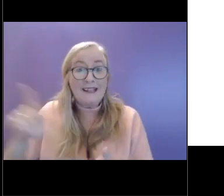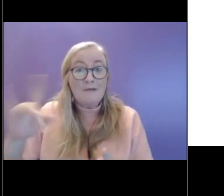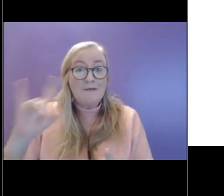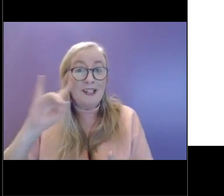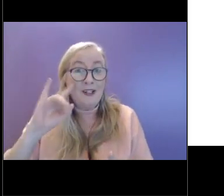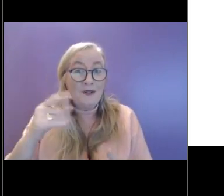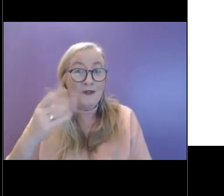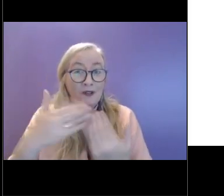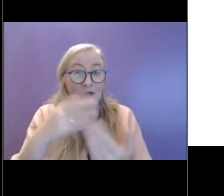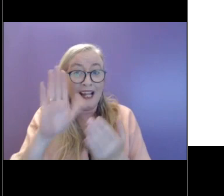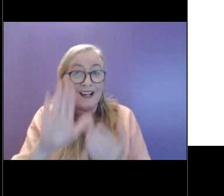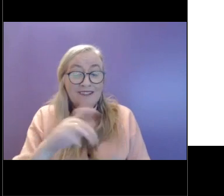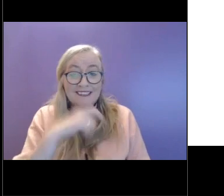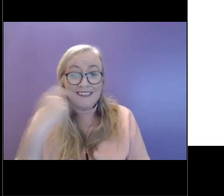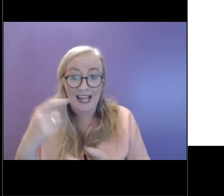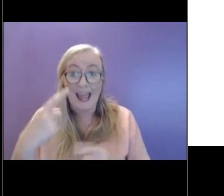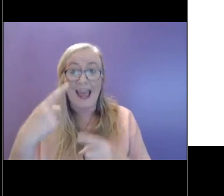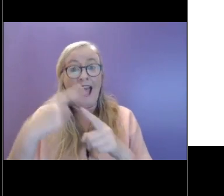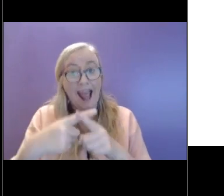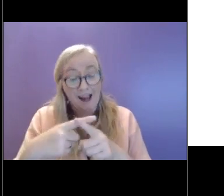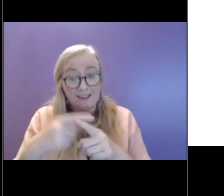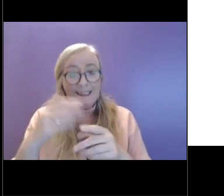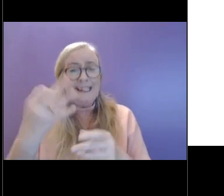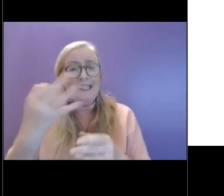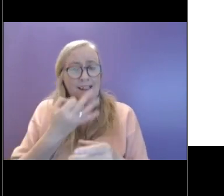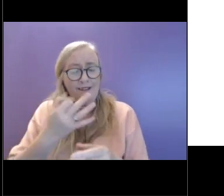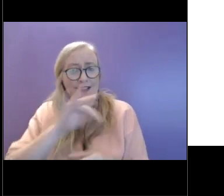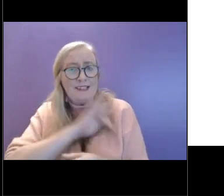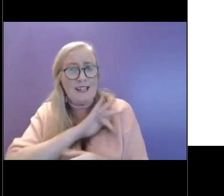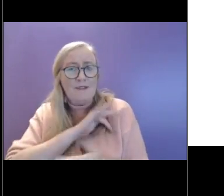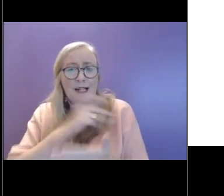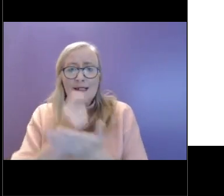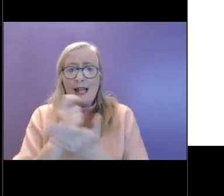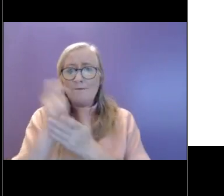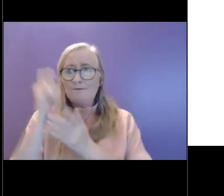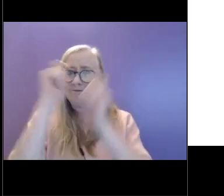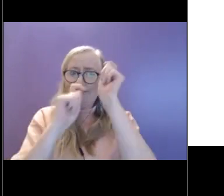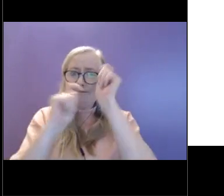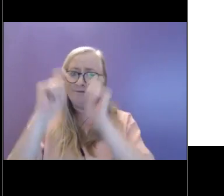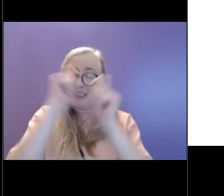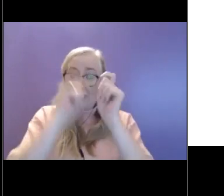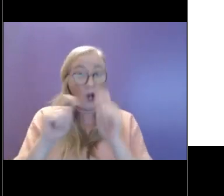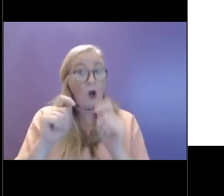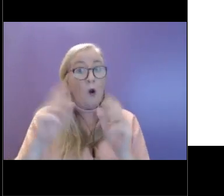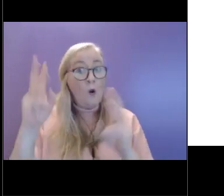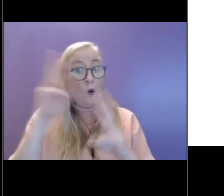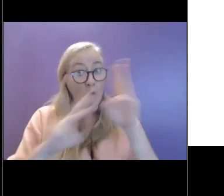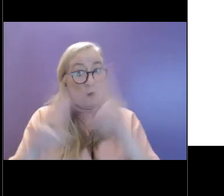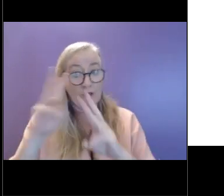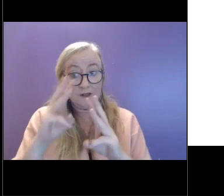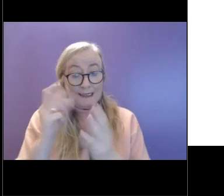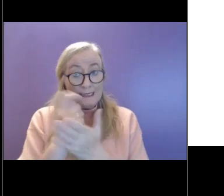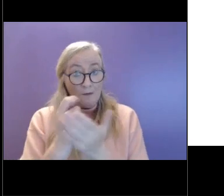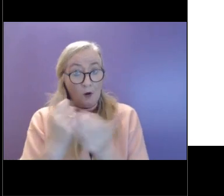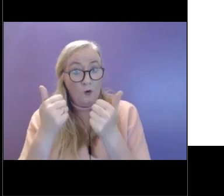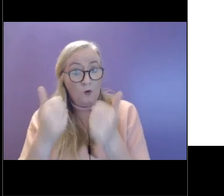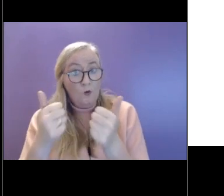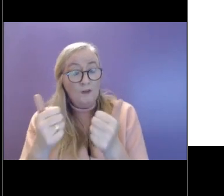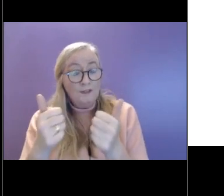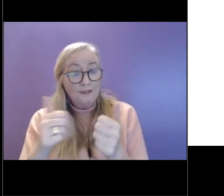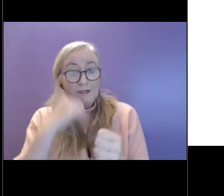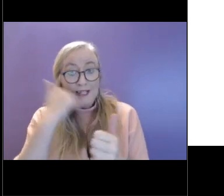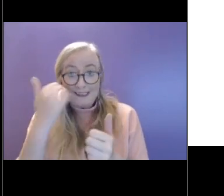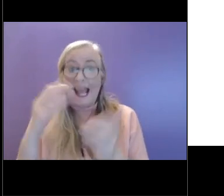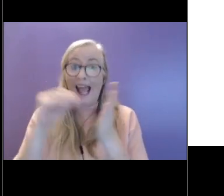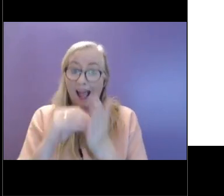And then there's making space for reflection. Winter is a lovely time for this, but as well, I would just say